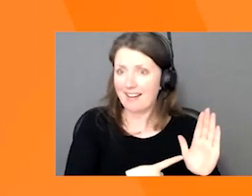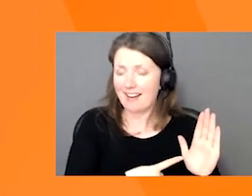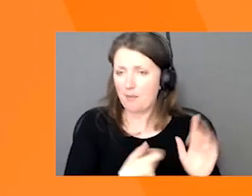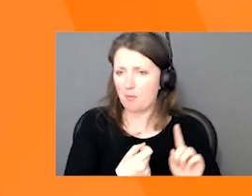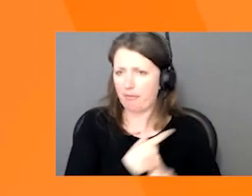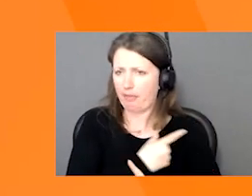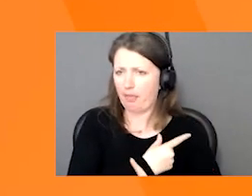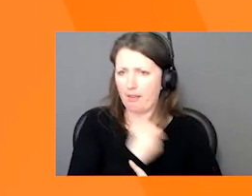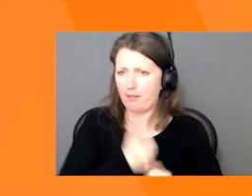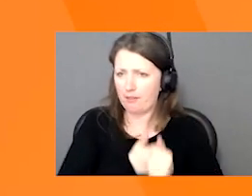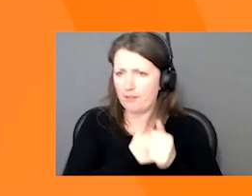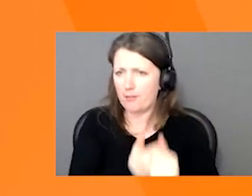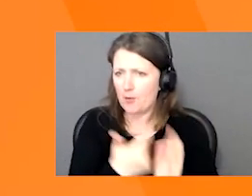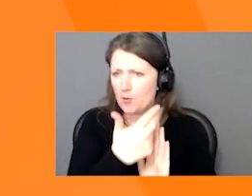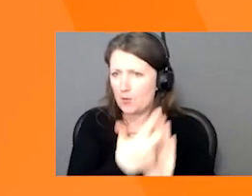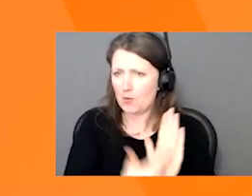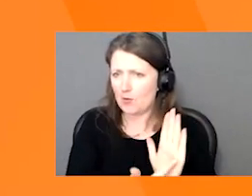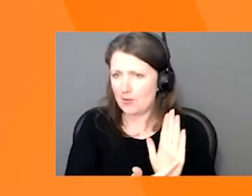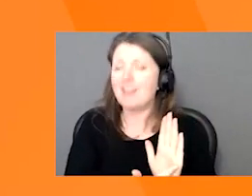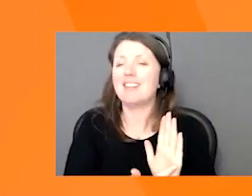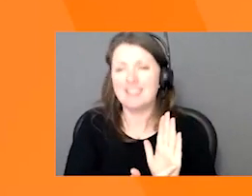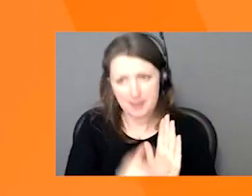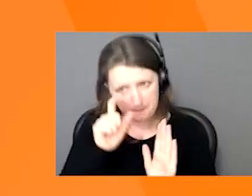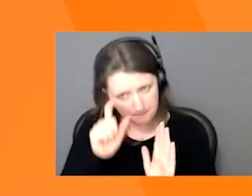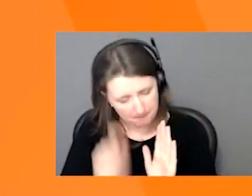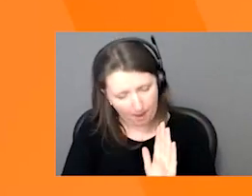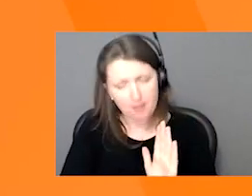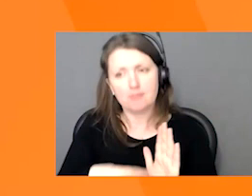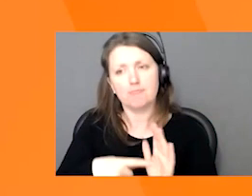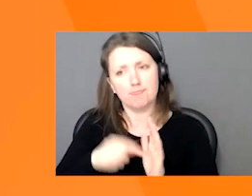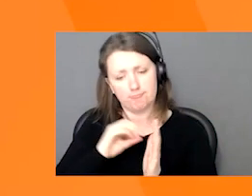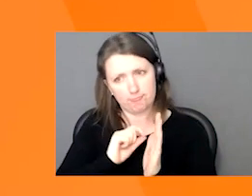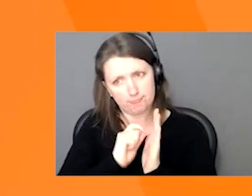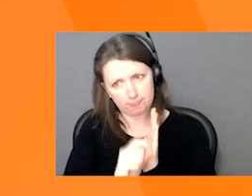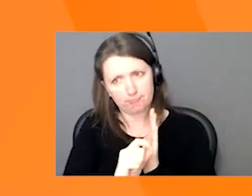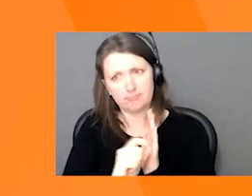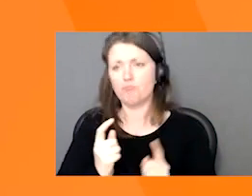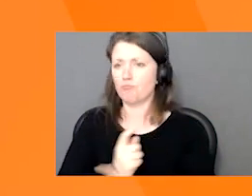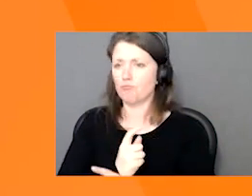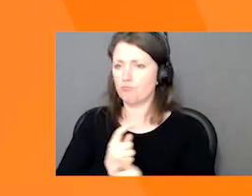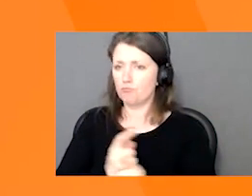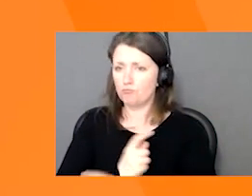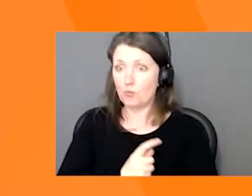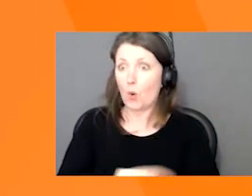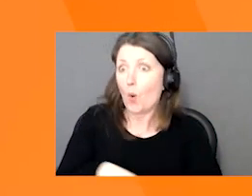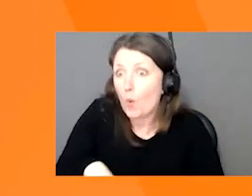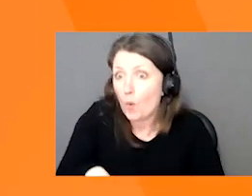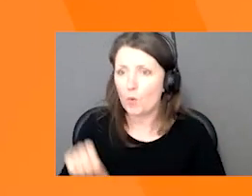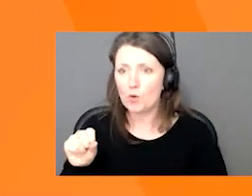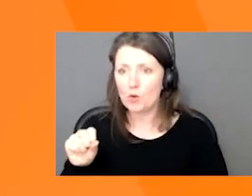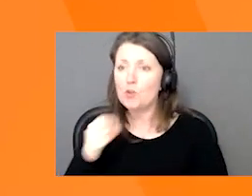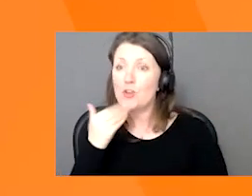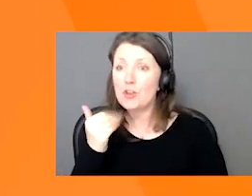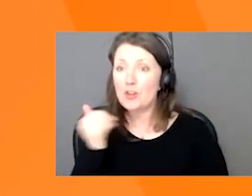you might think that you can say, you know, a claim like sugar free or low